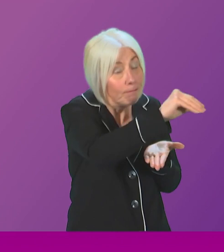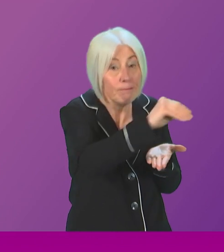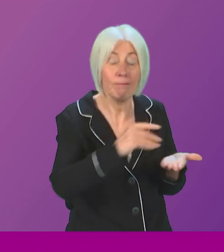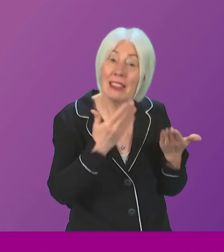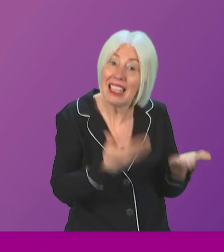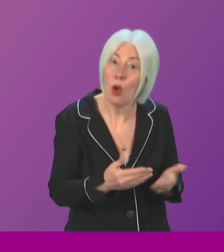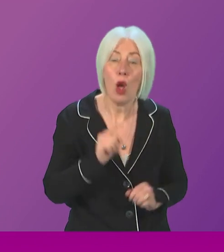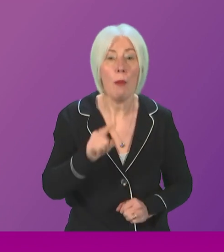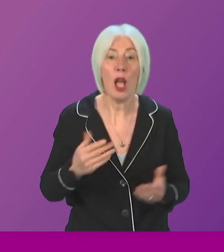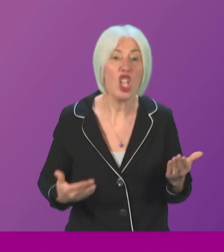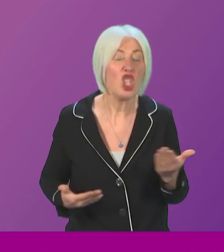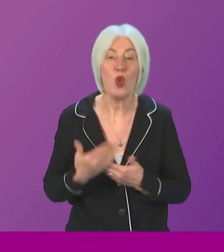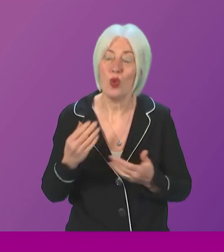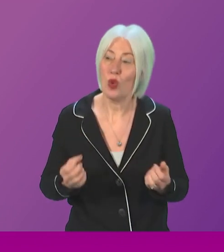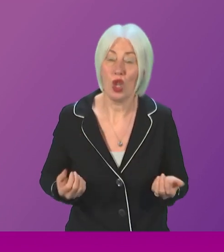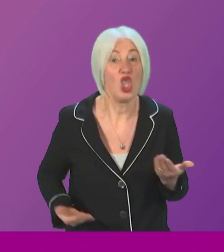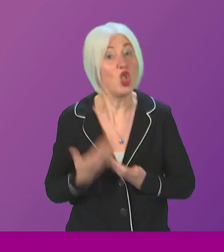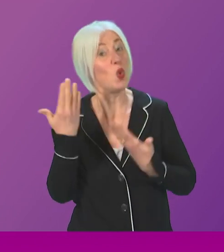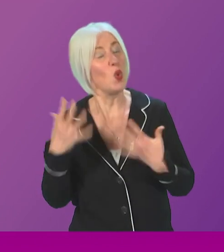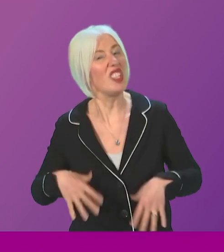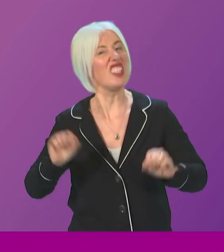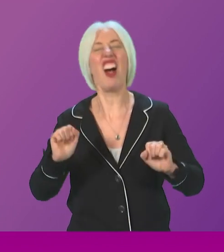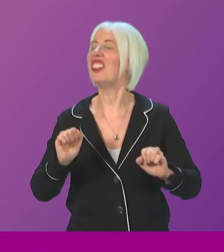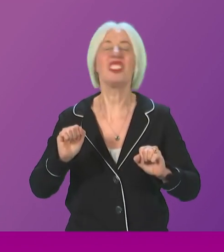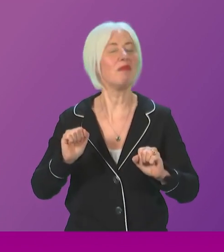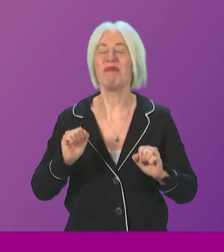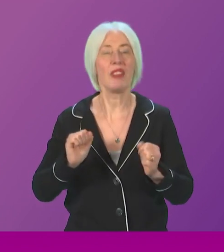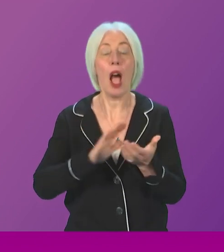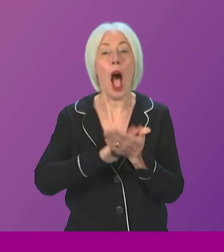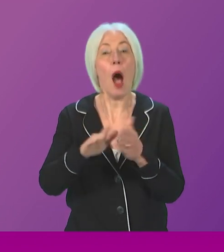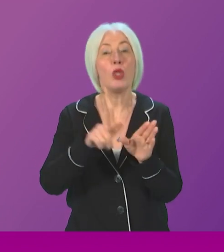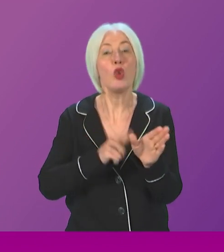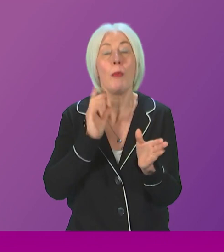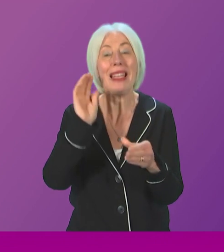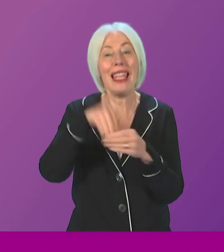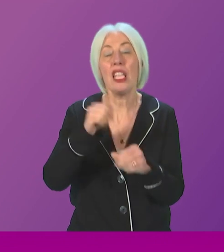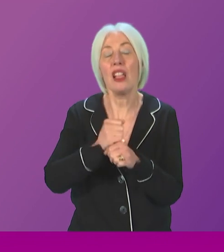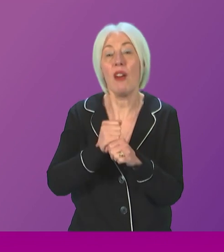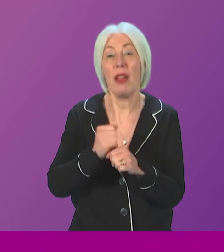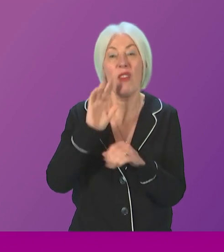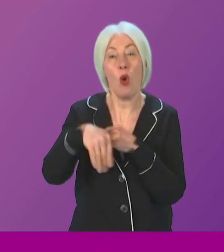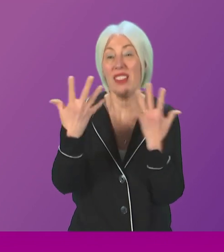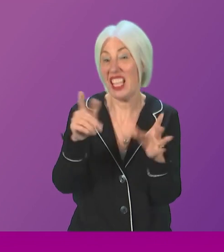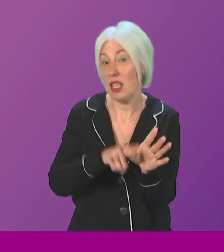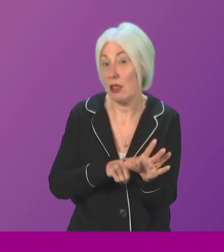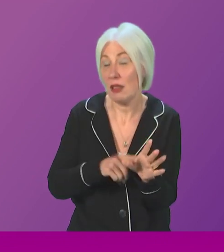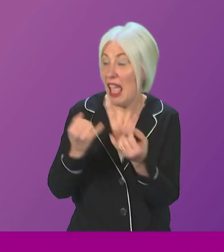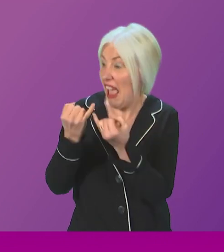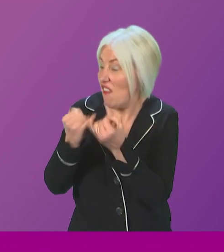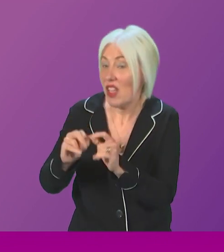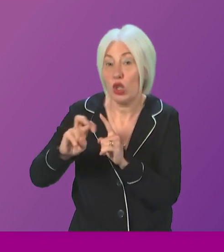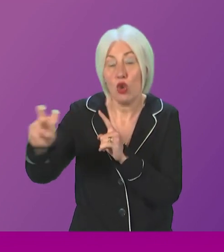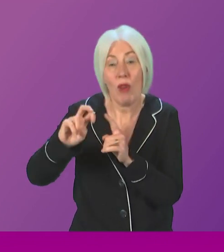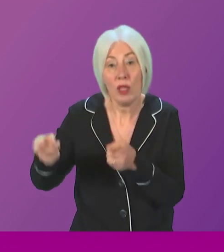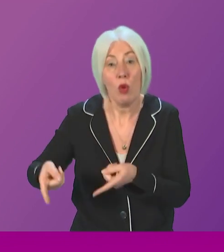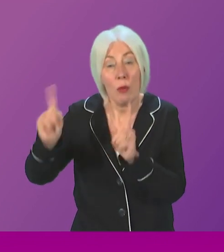this is no fresh start. Hamza Youssef has served in government for over a decade. A failed transport minister, with hundreds of